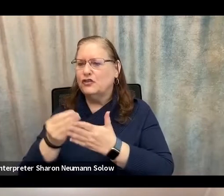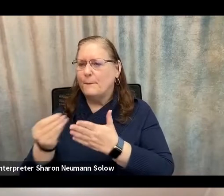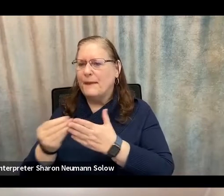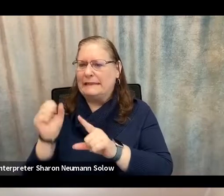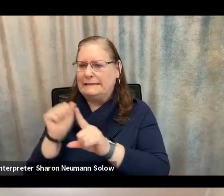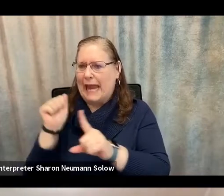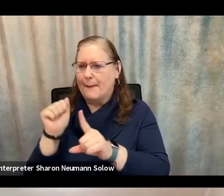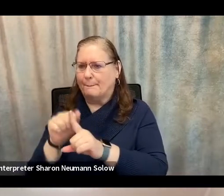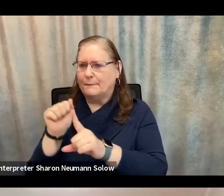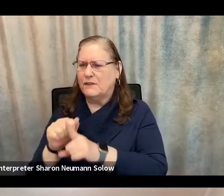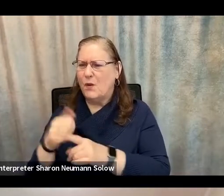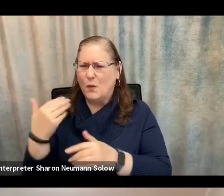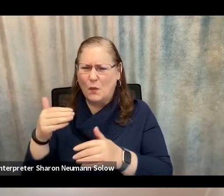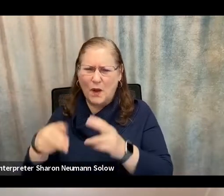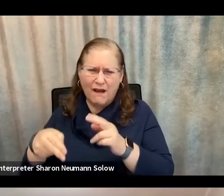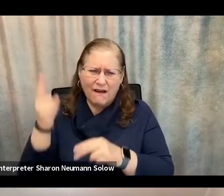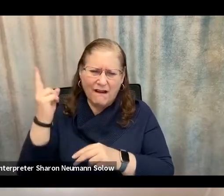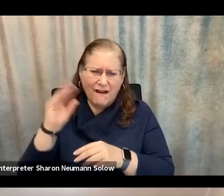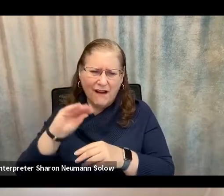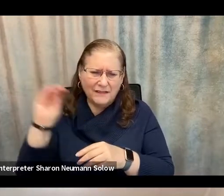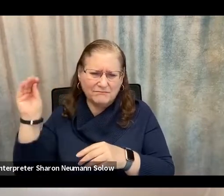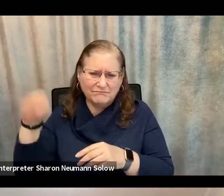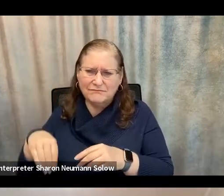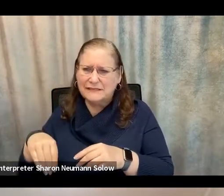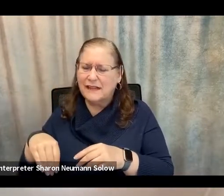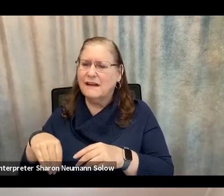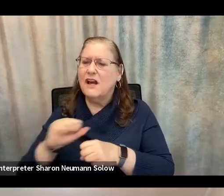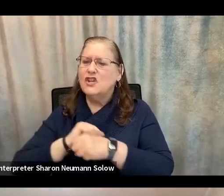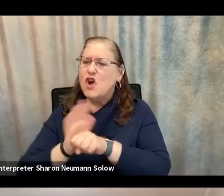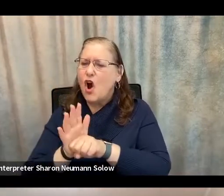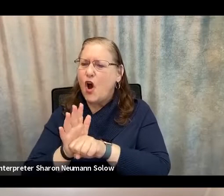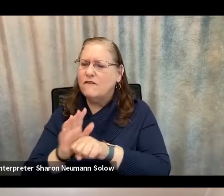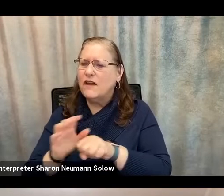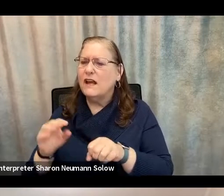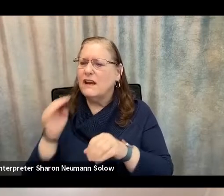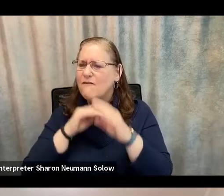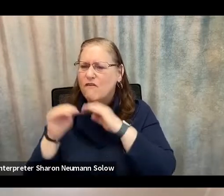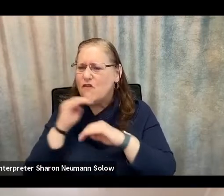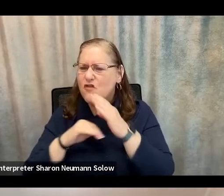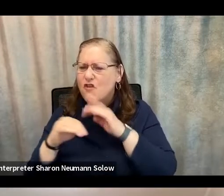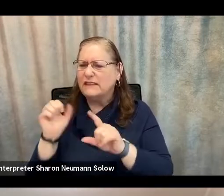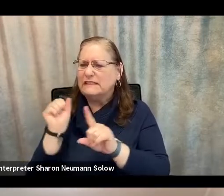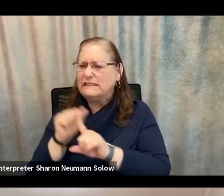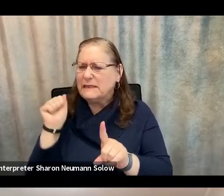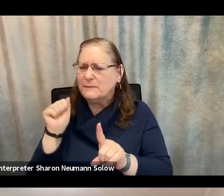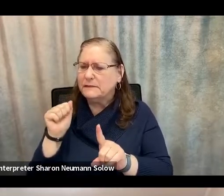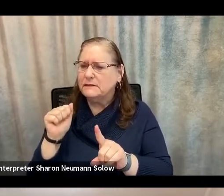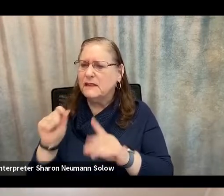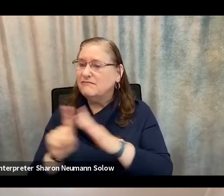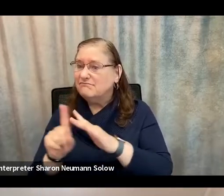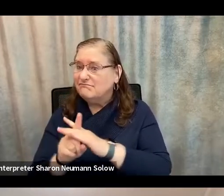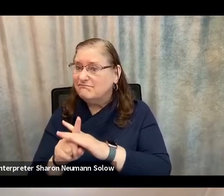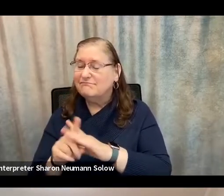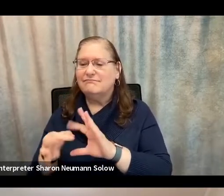really a disproportionate amount of the COVID fraud schemes that have been reported to us involve